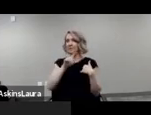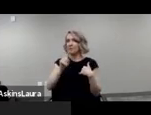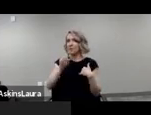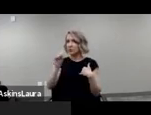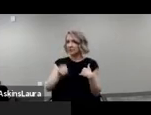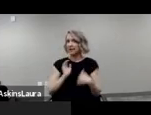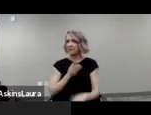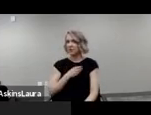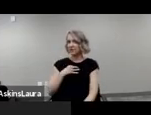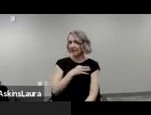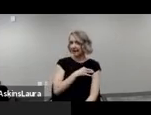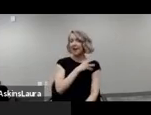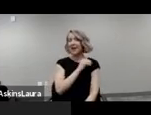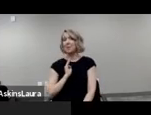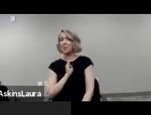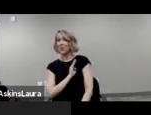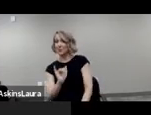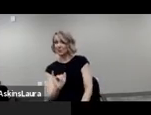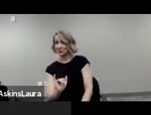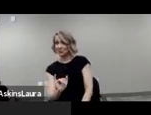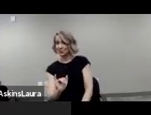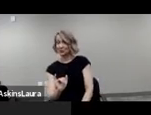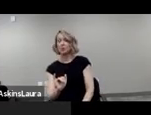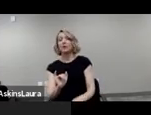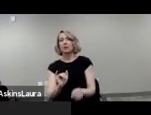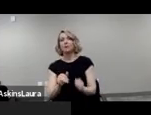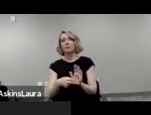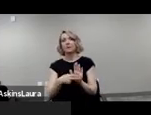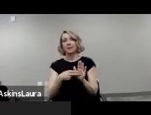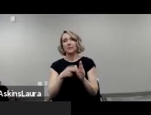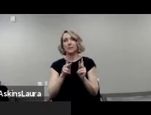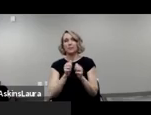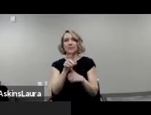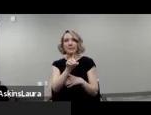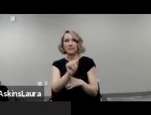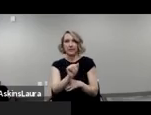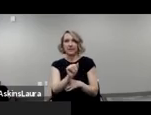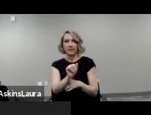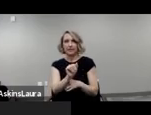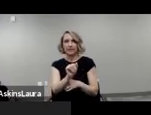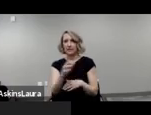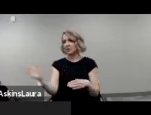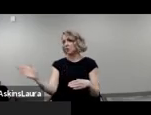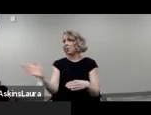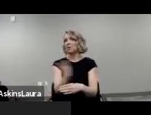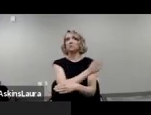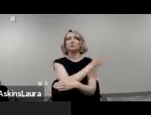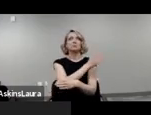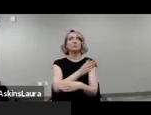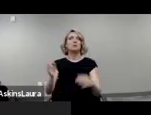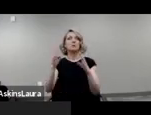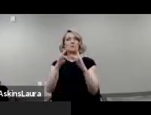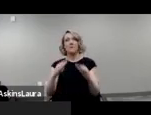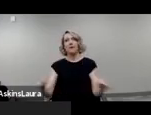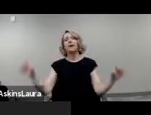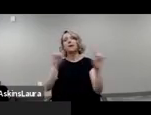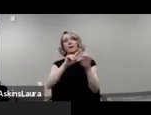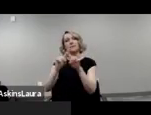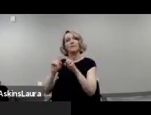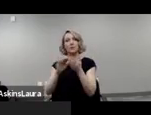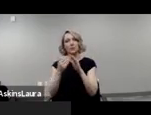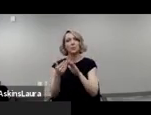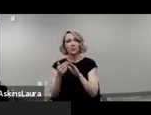of our staff as well as our board be people with disabilities across the span of disability communities.